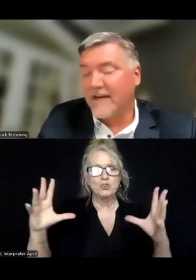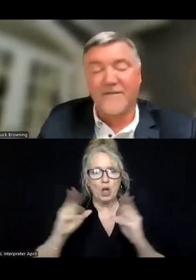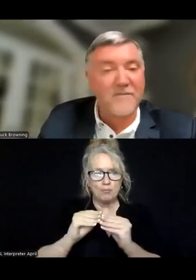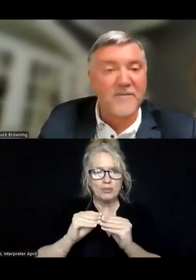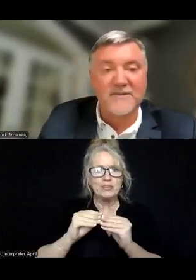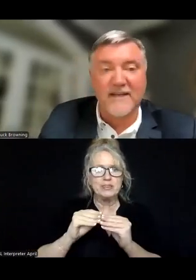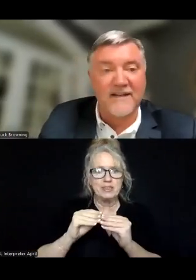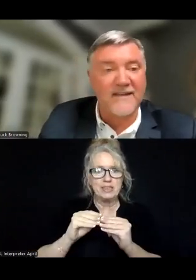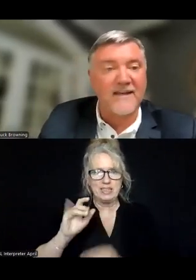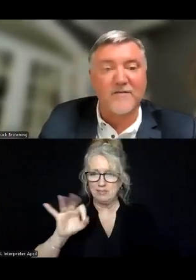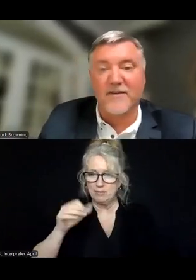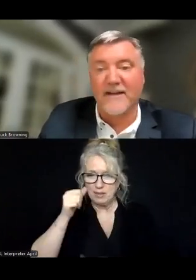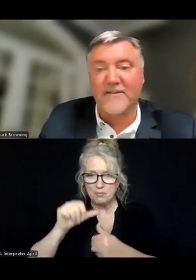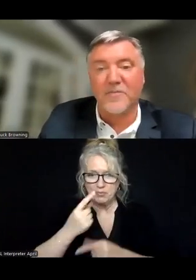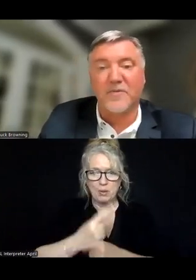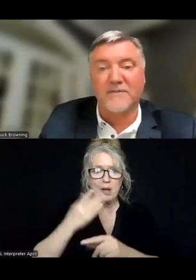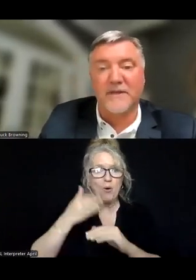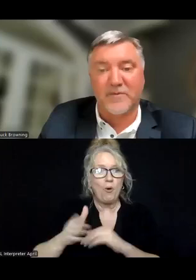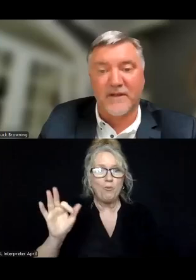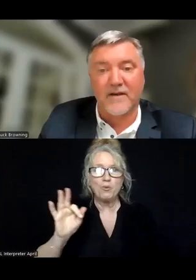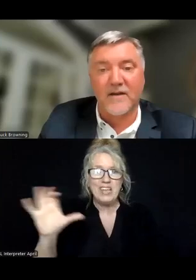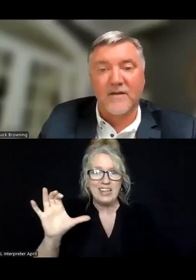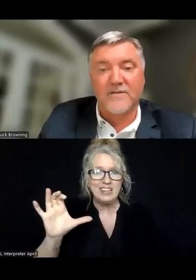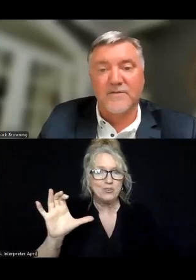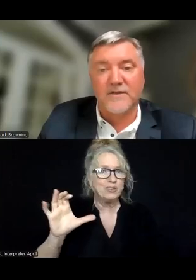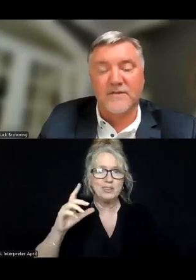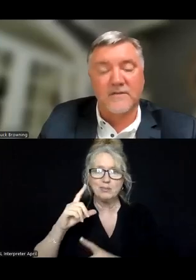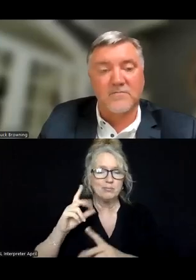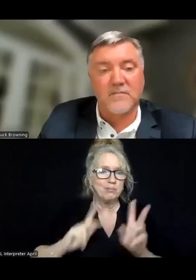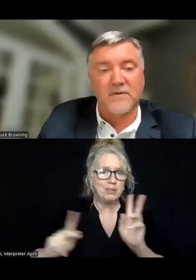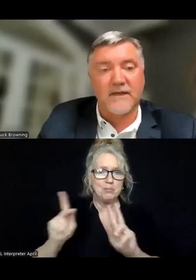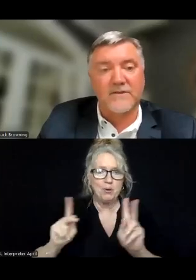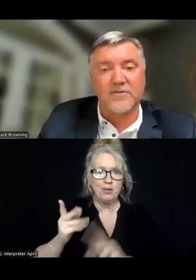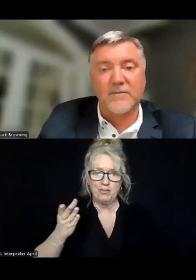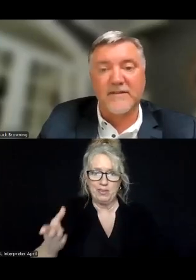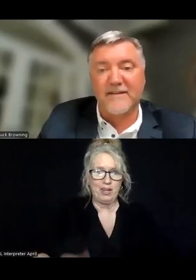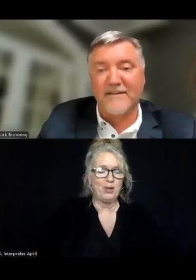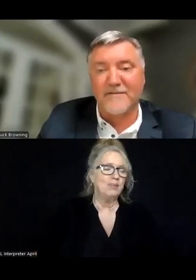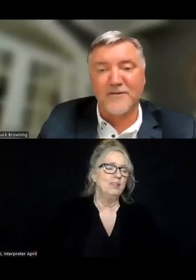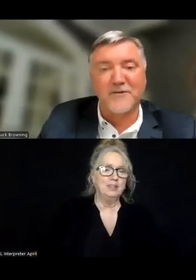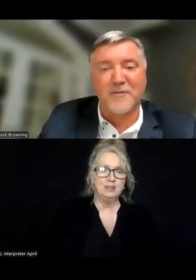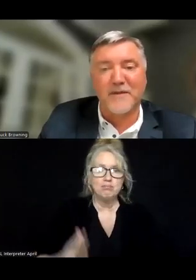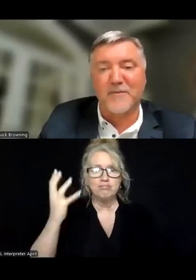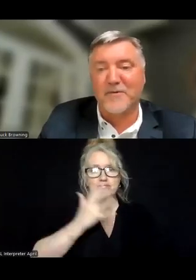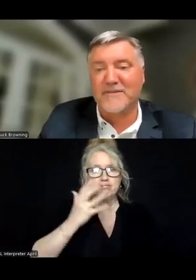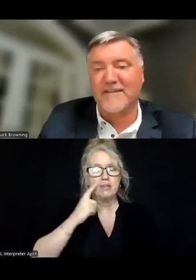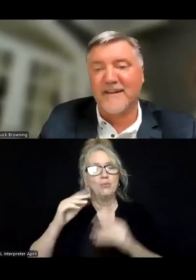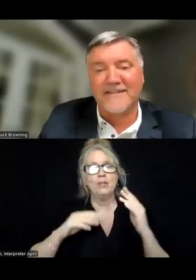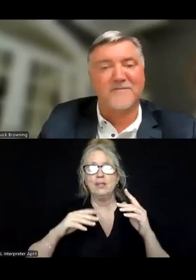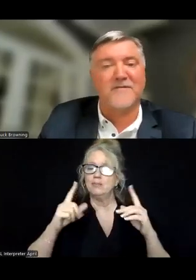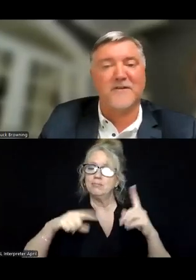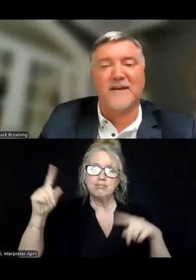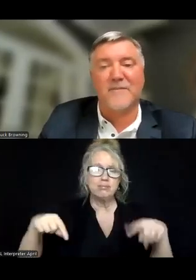which, if I'm not mistaken, I think it had over 900 plus people there. So just extremely diverse group of people